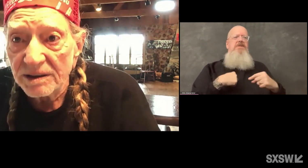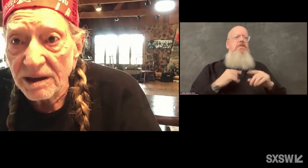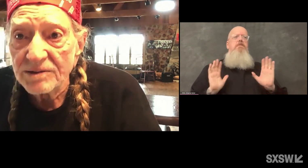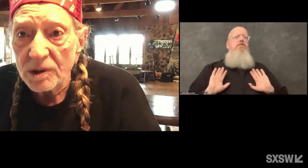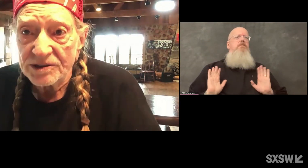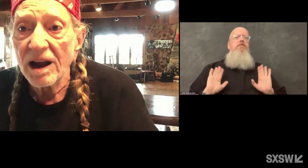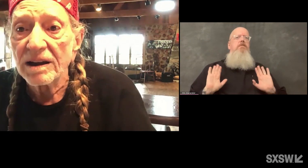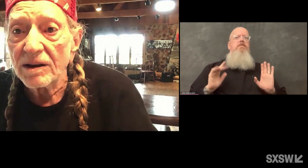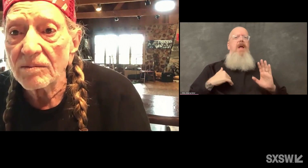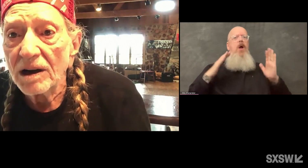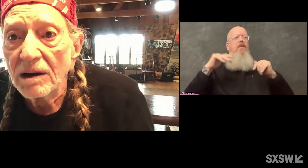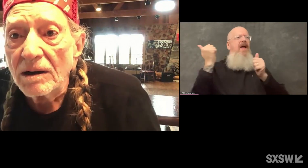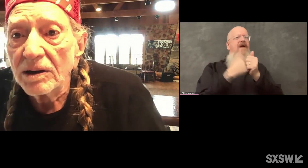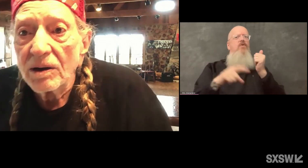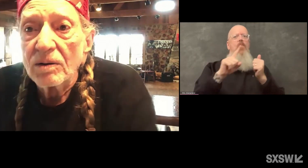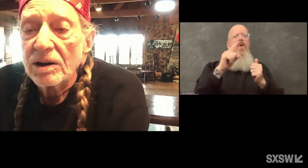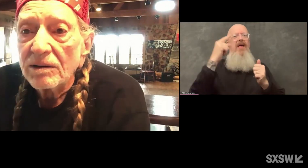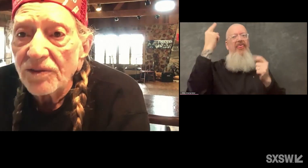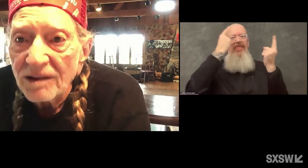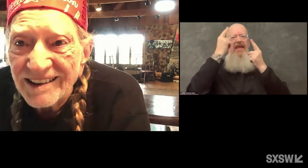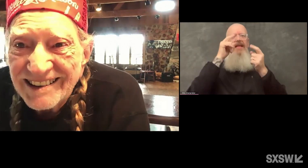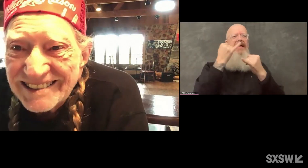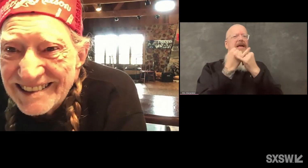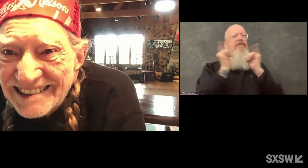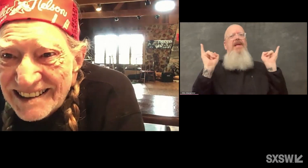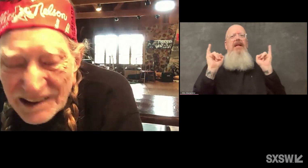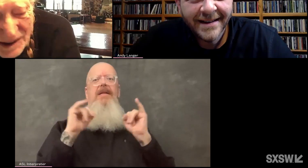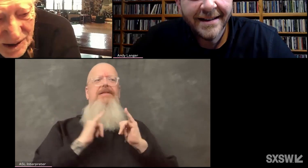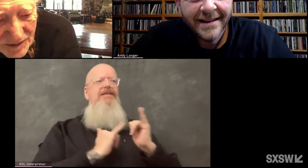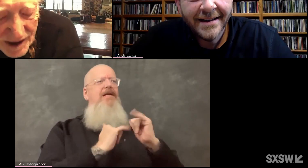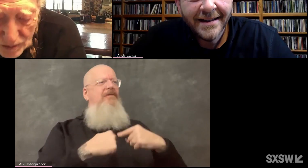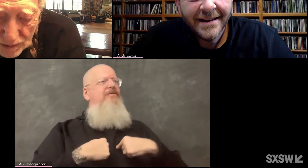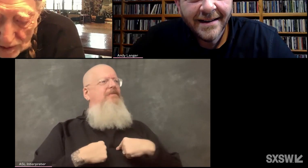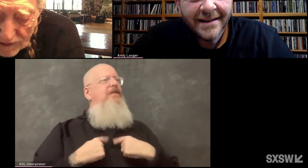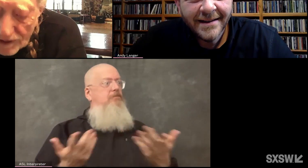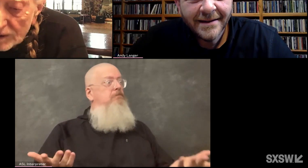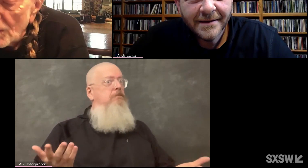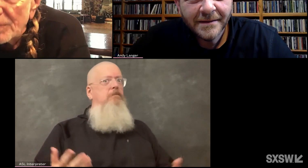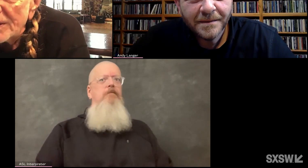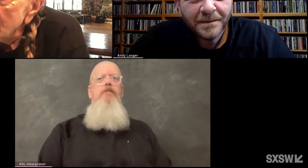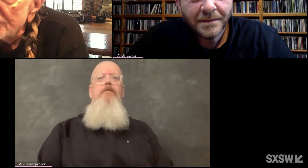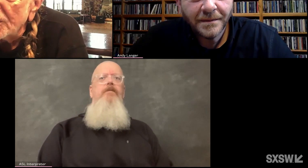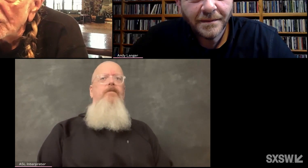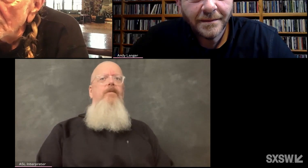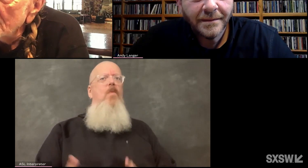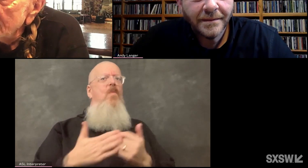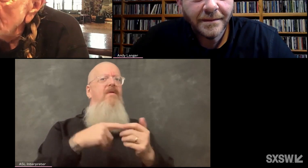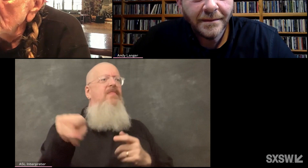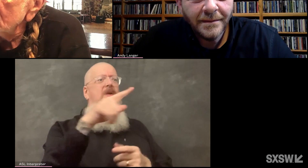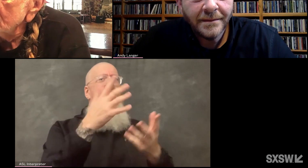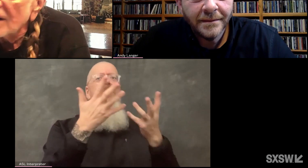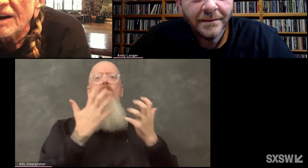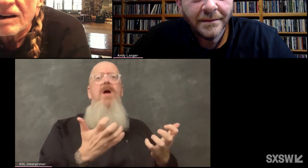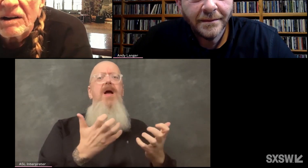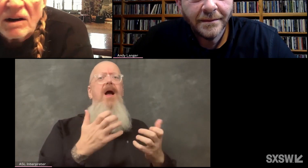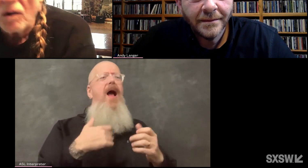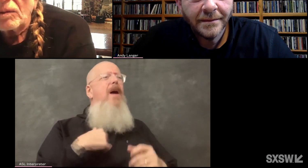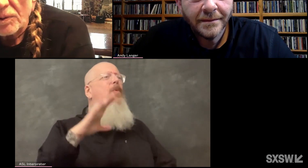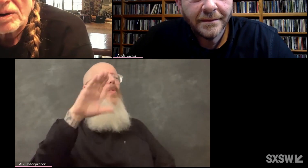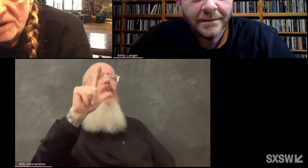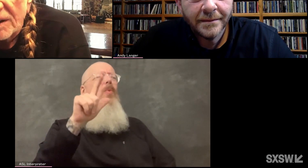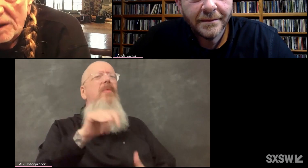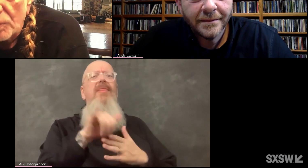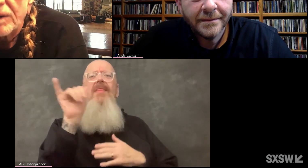independent as I am, you know, and if they, whatever they want to be, that's cool with me. As long as they like